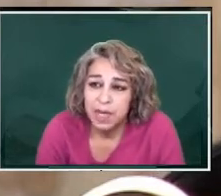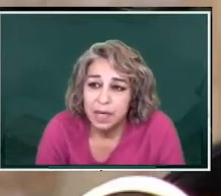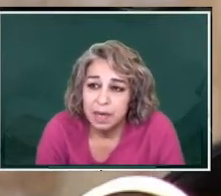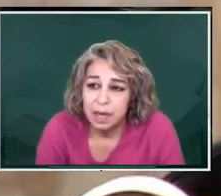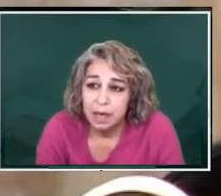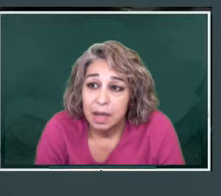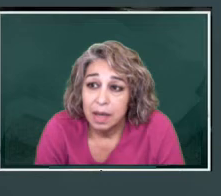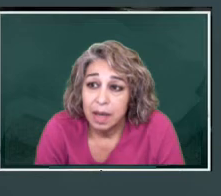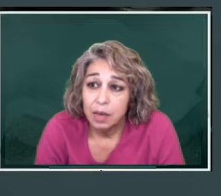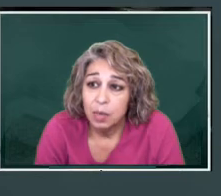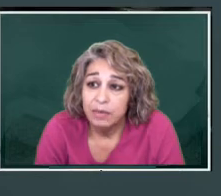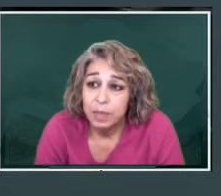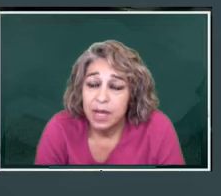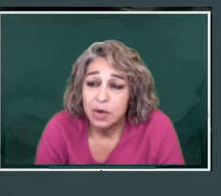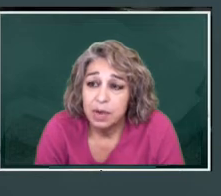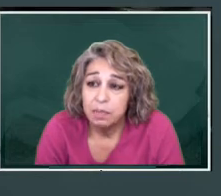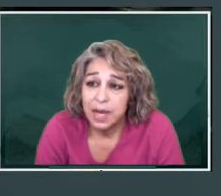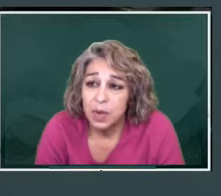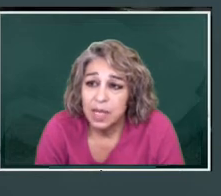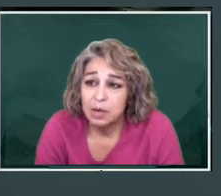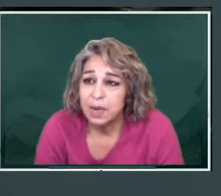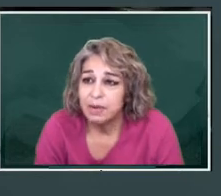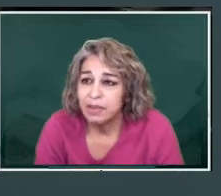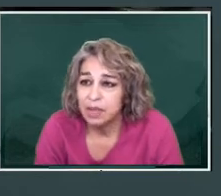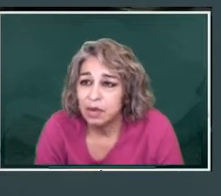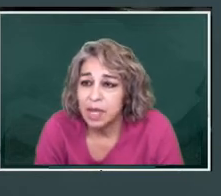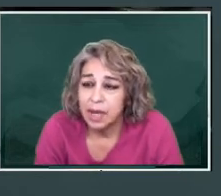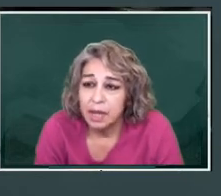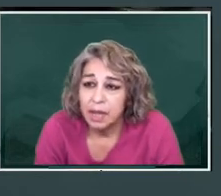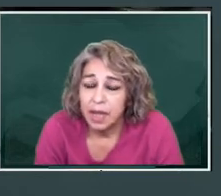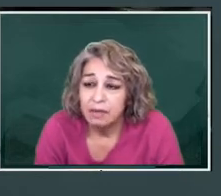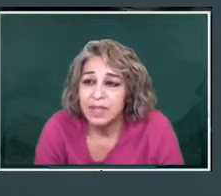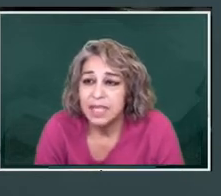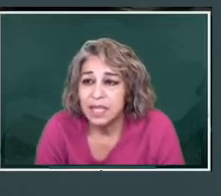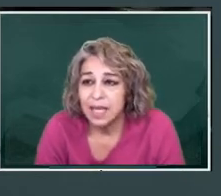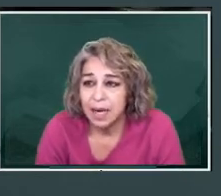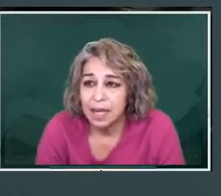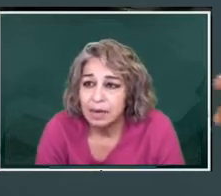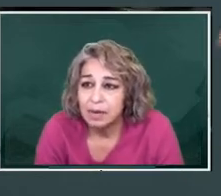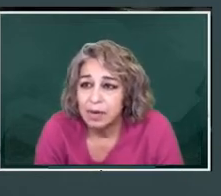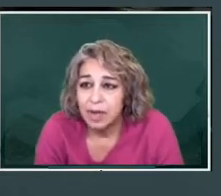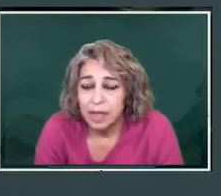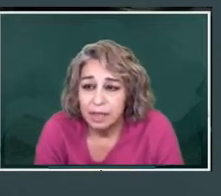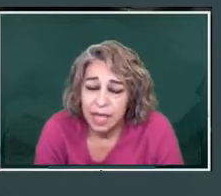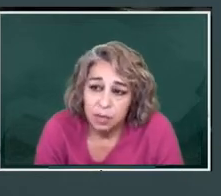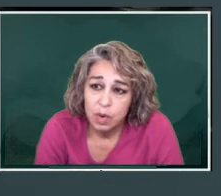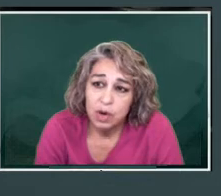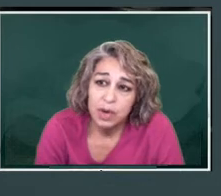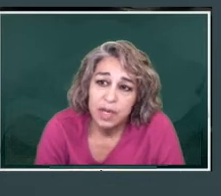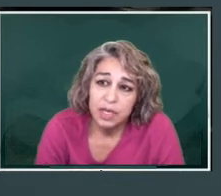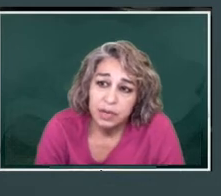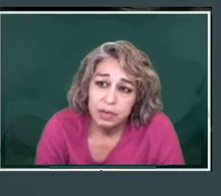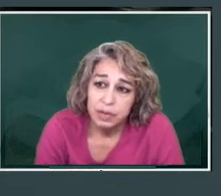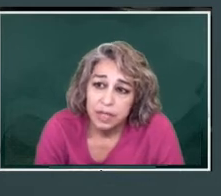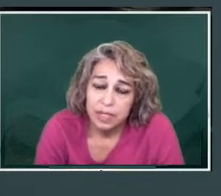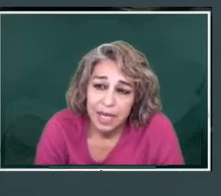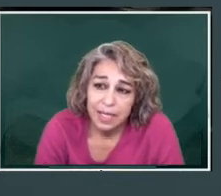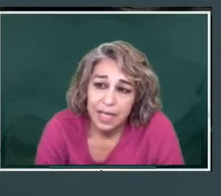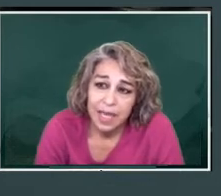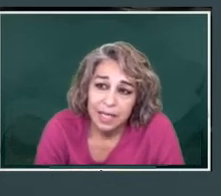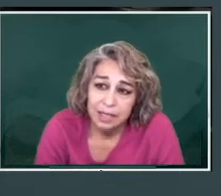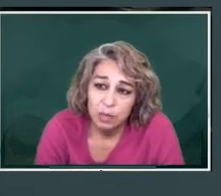has been, we've been going by Guadalupe Victoria and Vicente Guerrero. Then we're going to